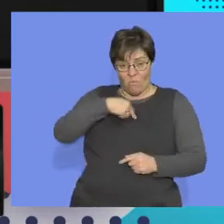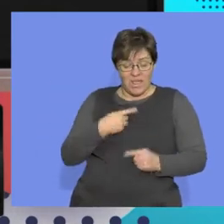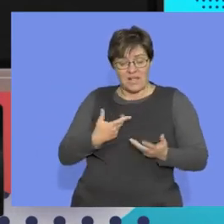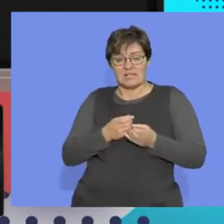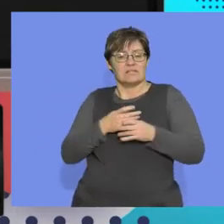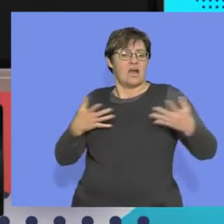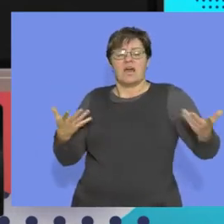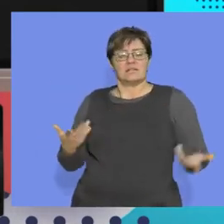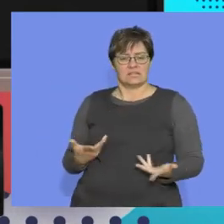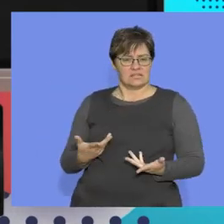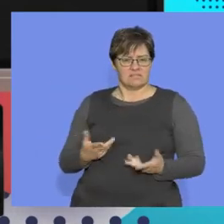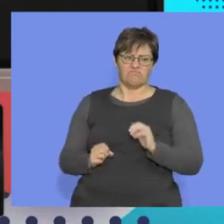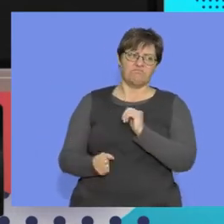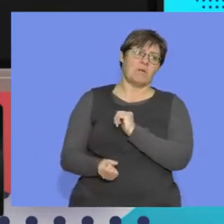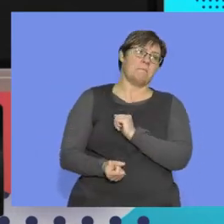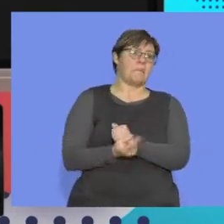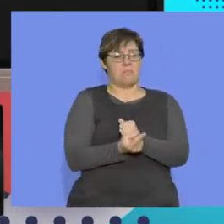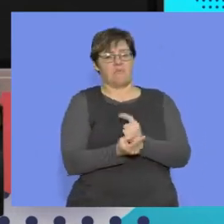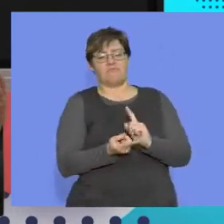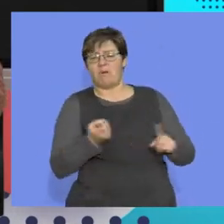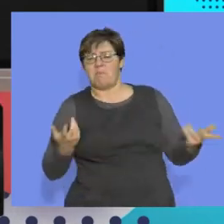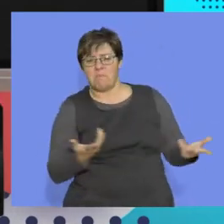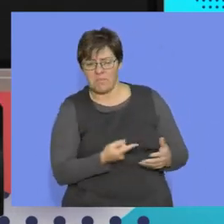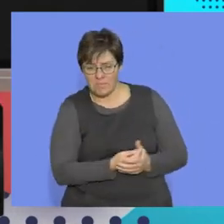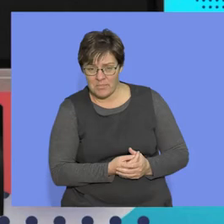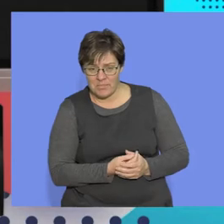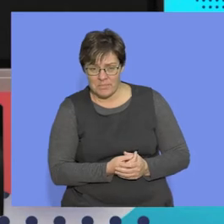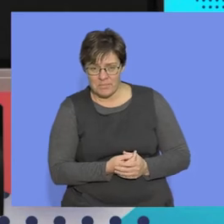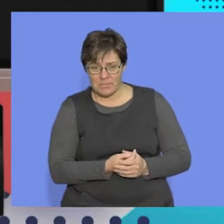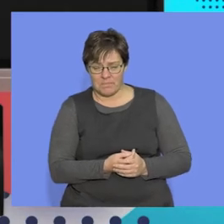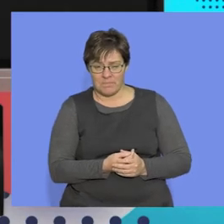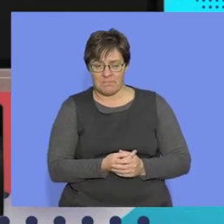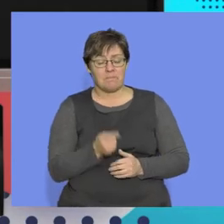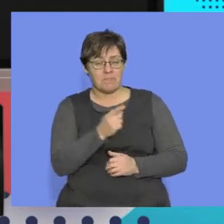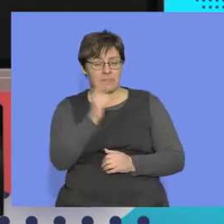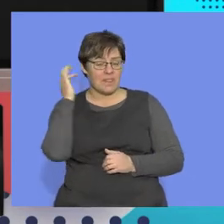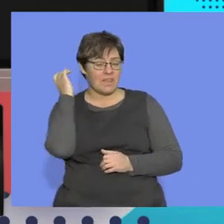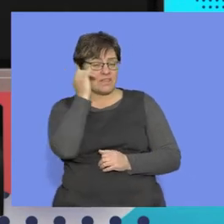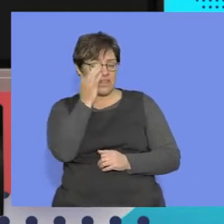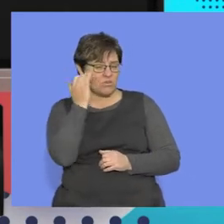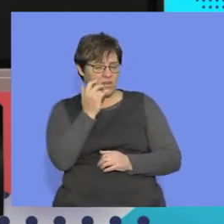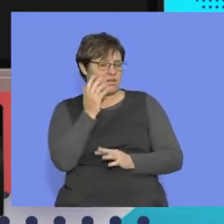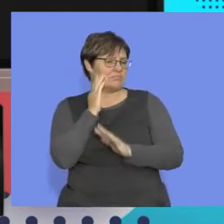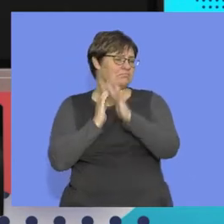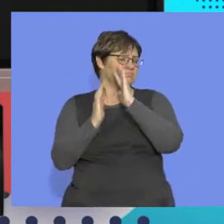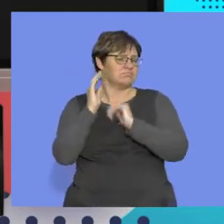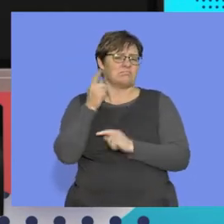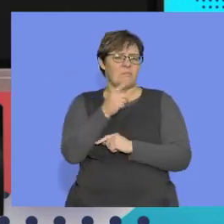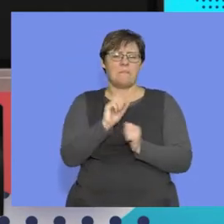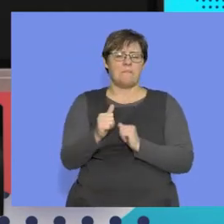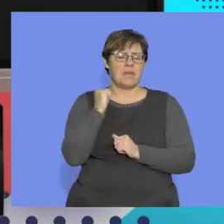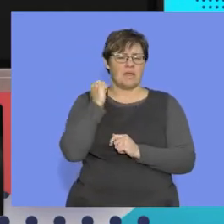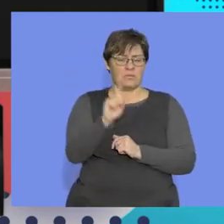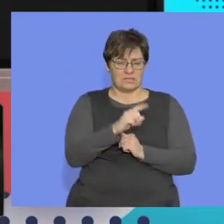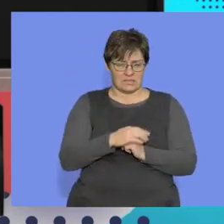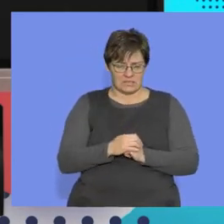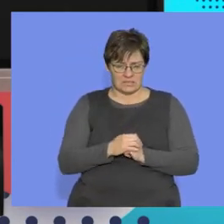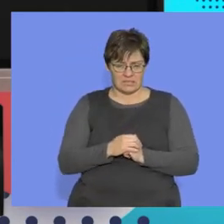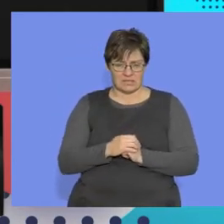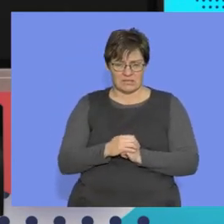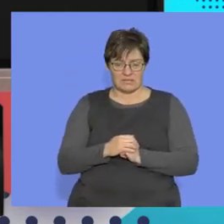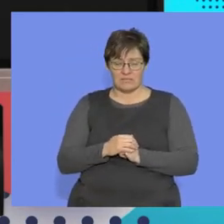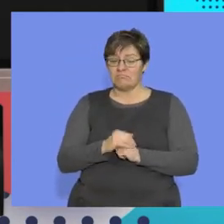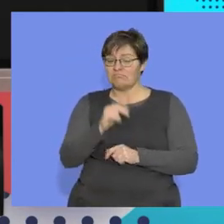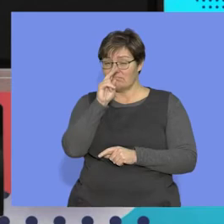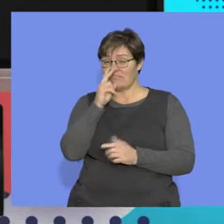Where did we first originate? And we're going to look, this theory, what do we go back to? We go and look at